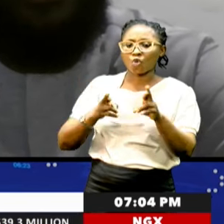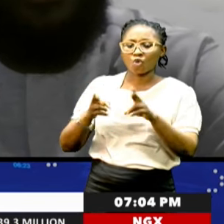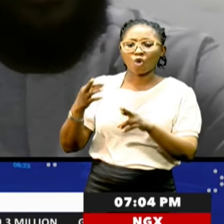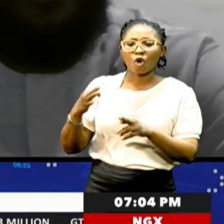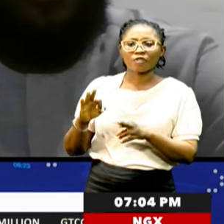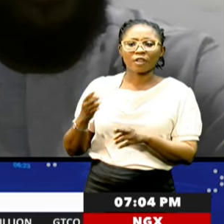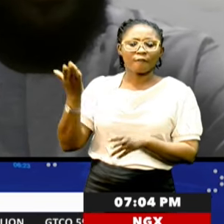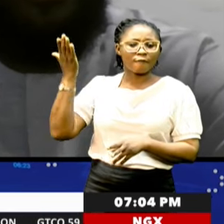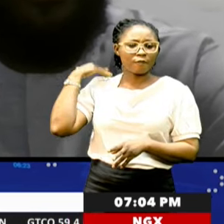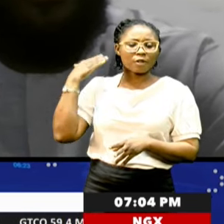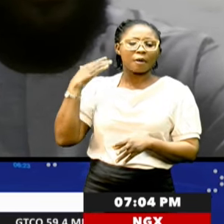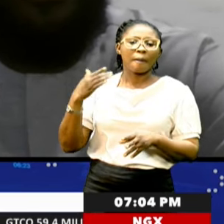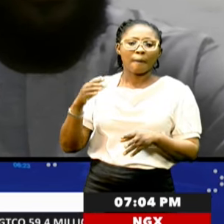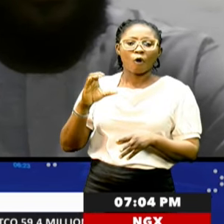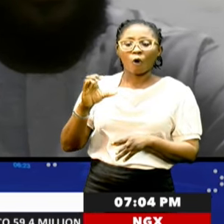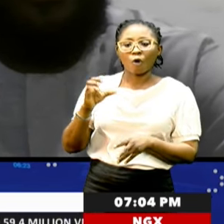Conservative Party in the UK?